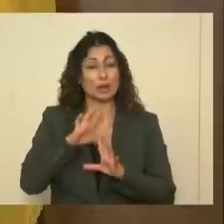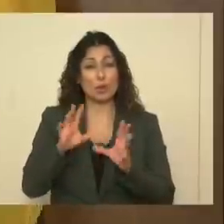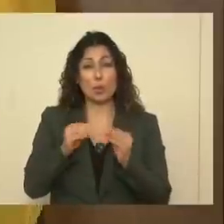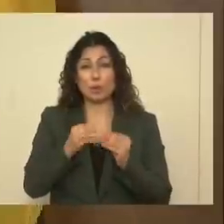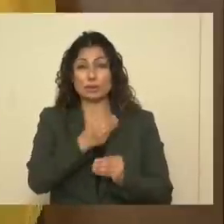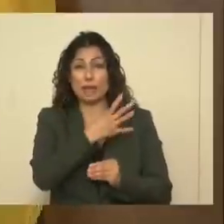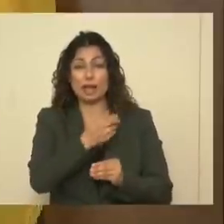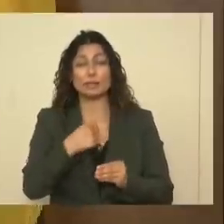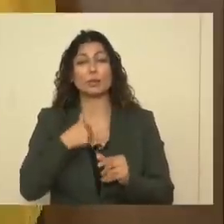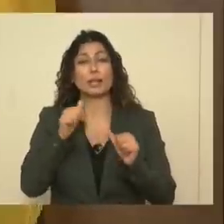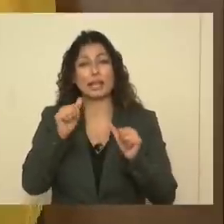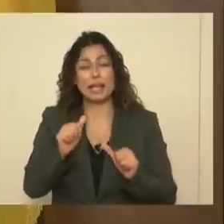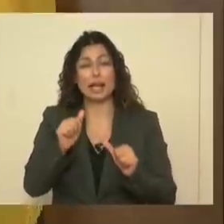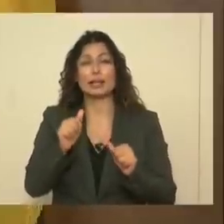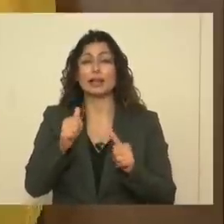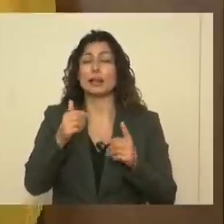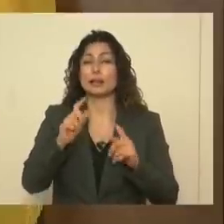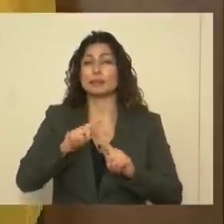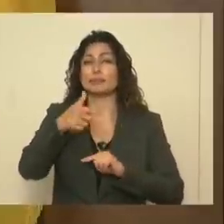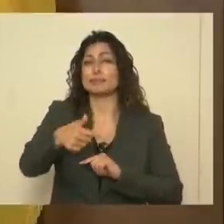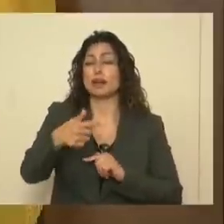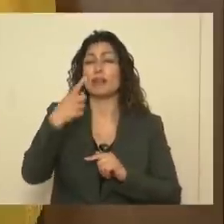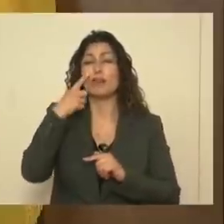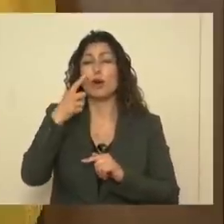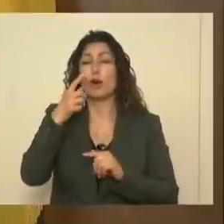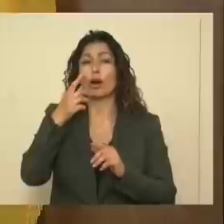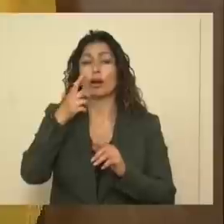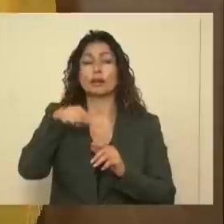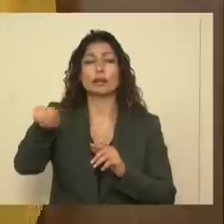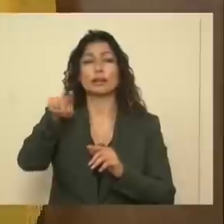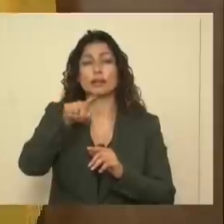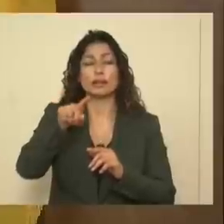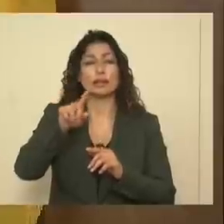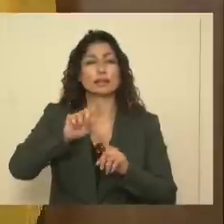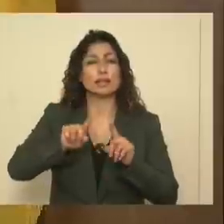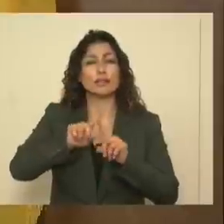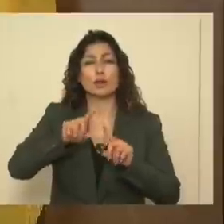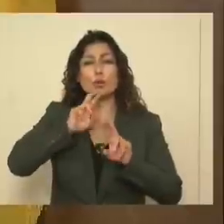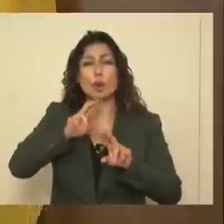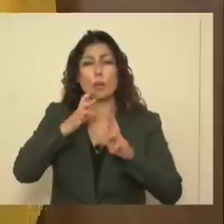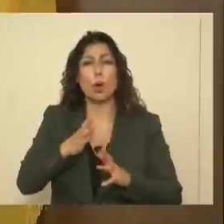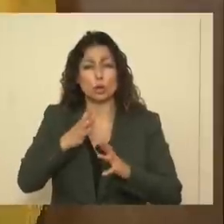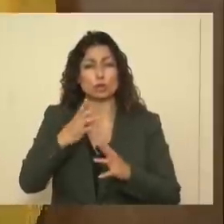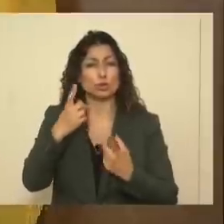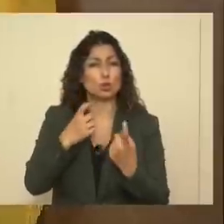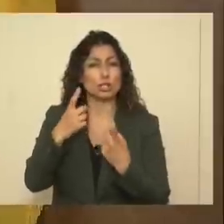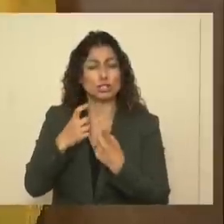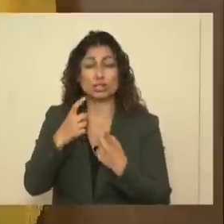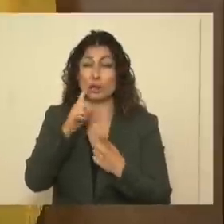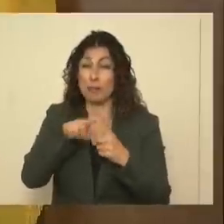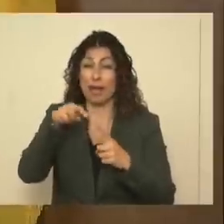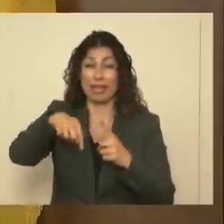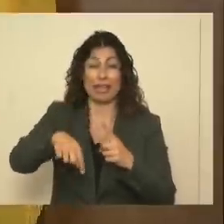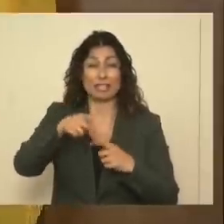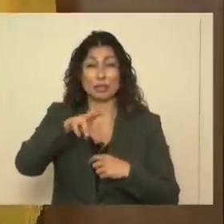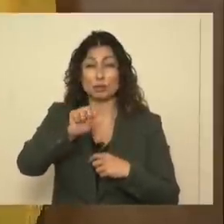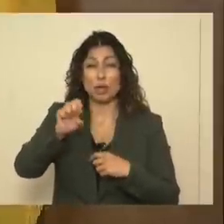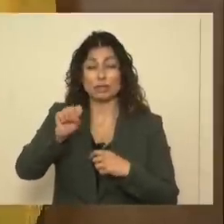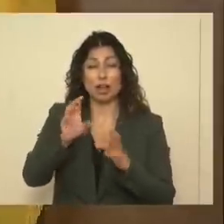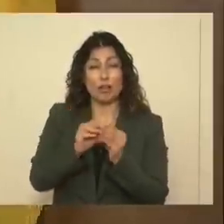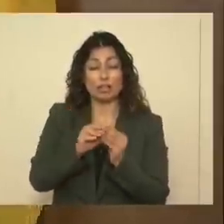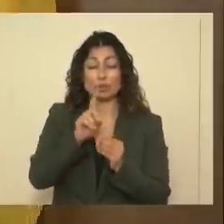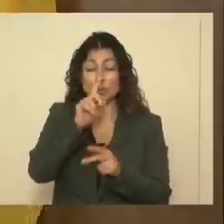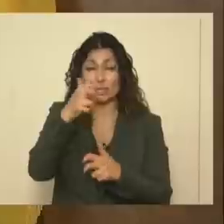slides, so we can go to questions. But again, these are hard press conferences. As long as there's not a